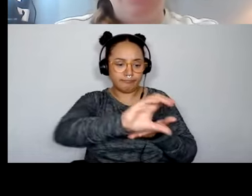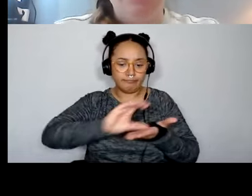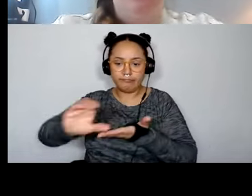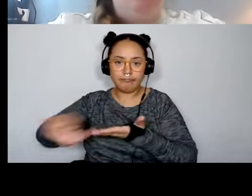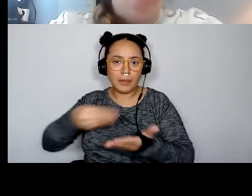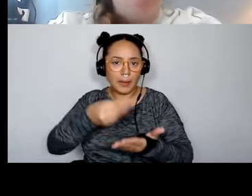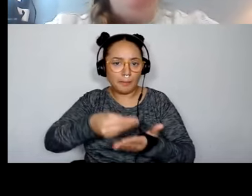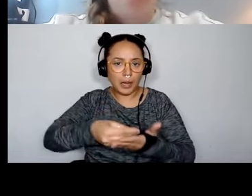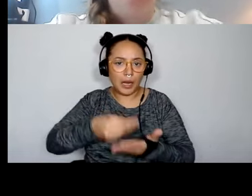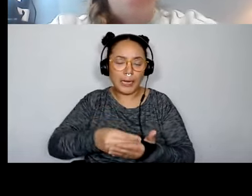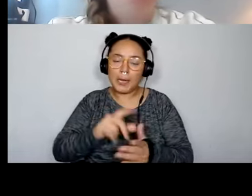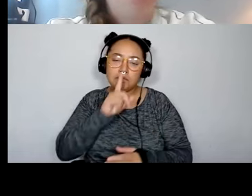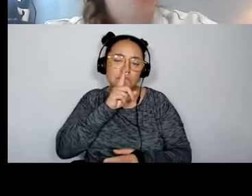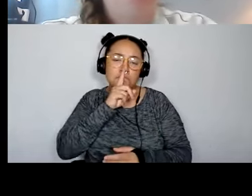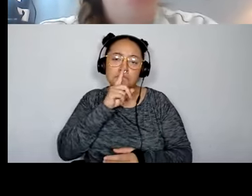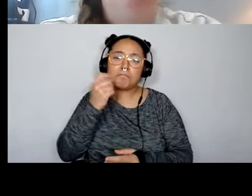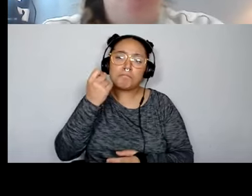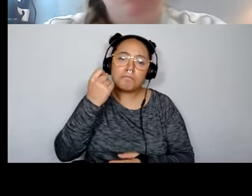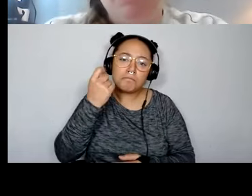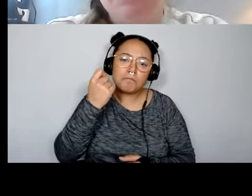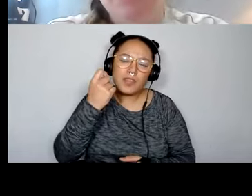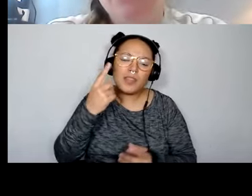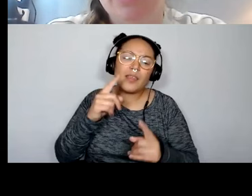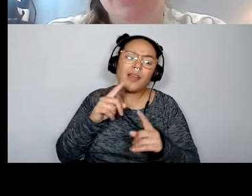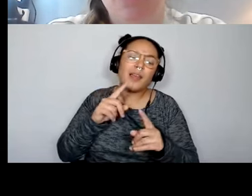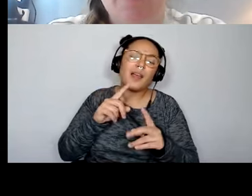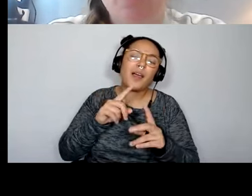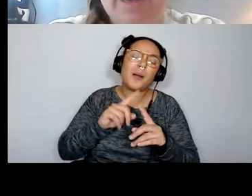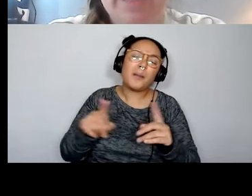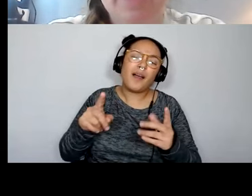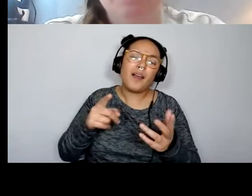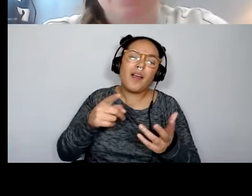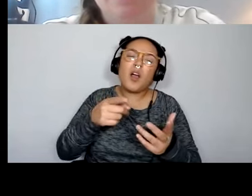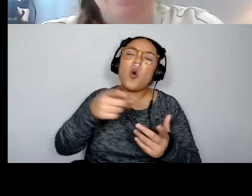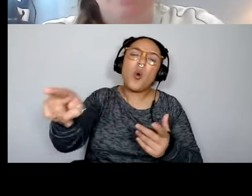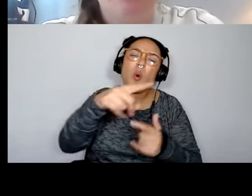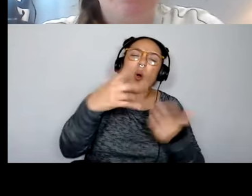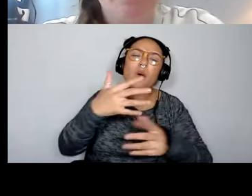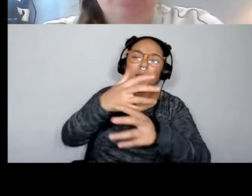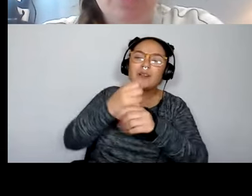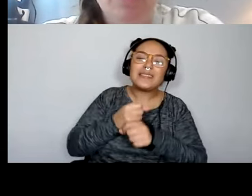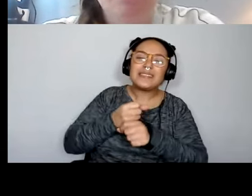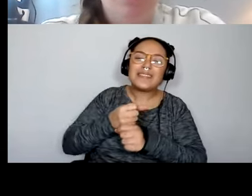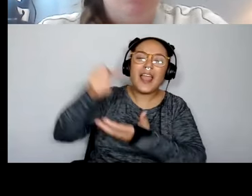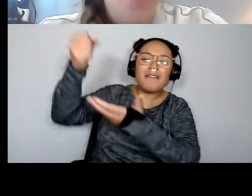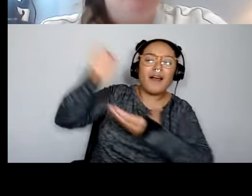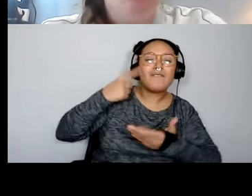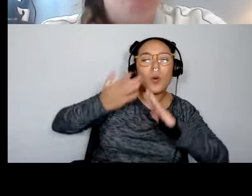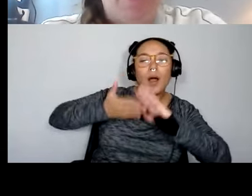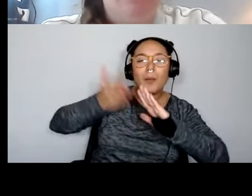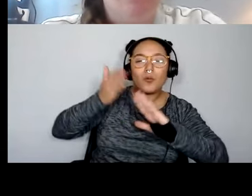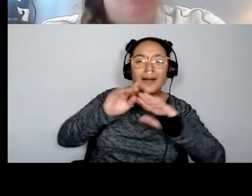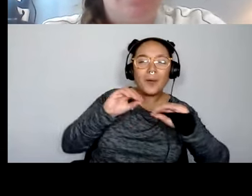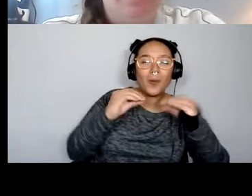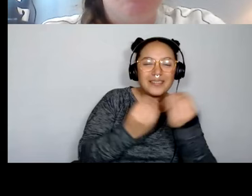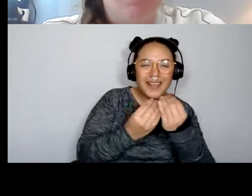that's okay. Just can't be stuff that should normally be covered under your operating expenses. I'm just going